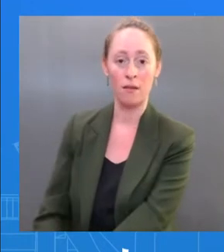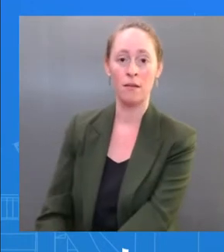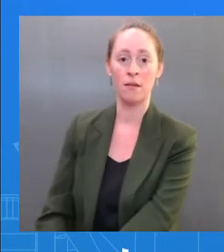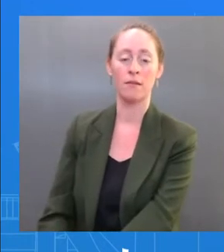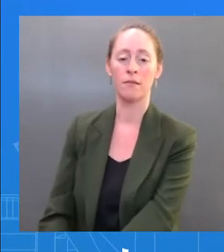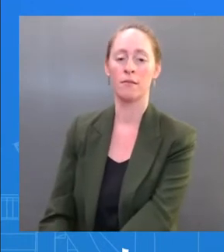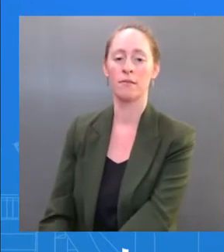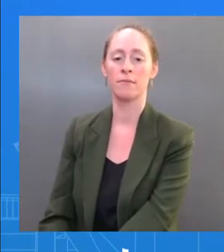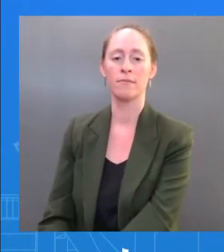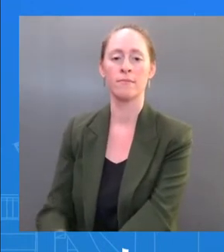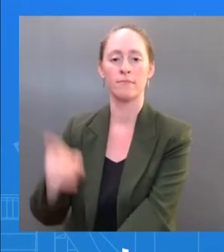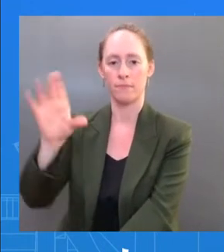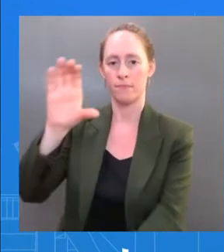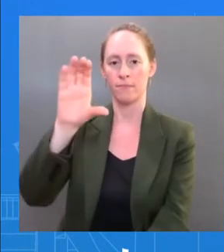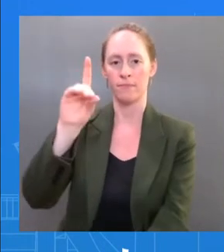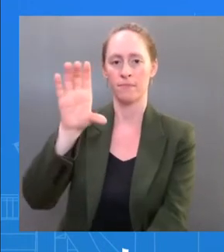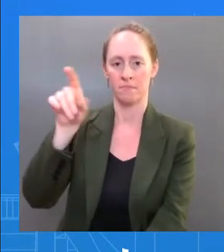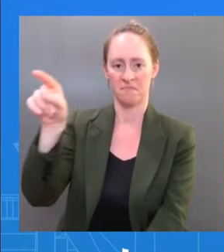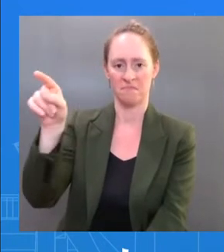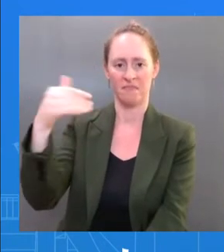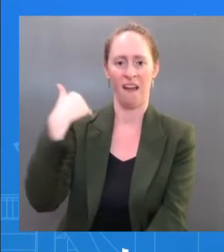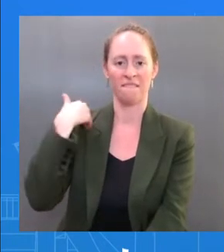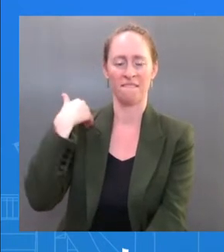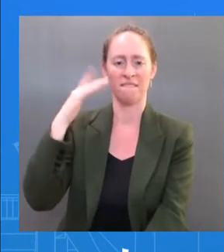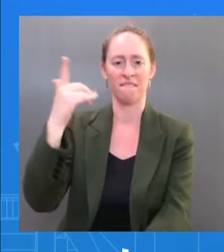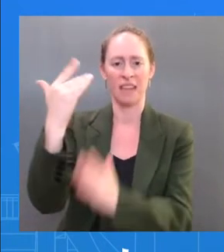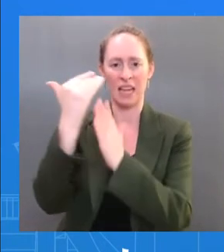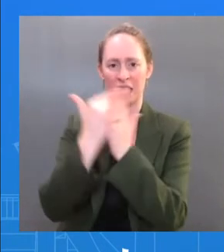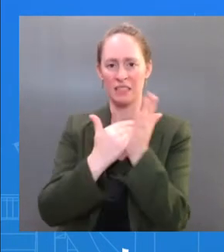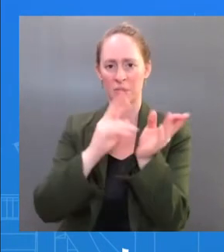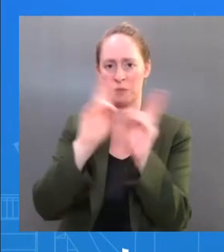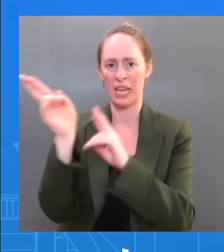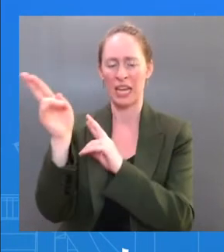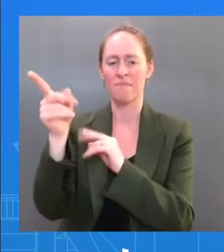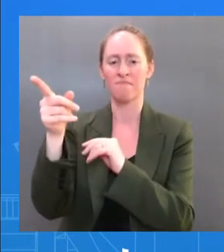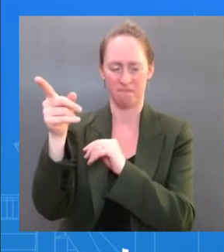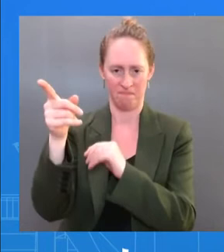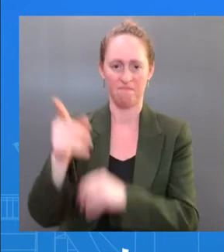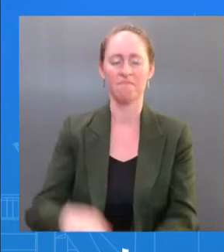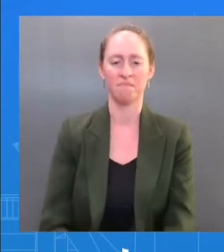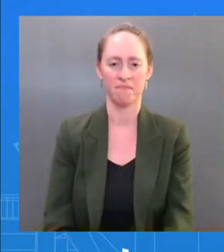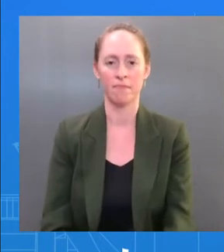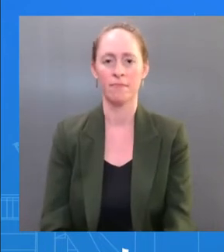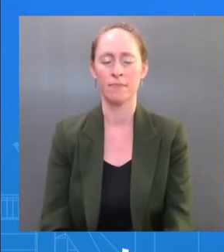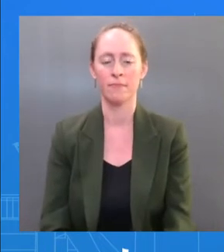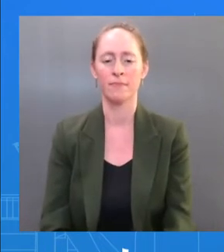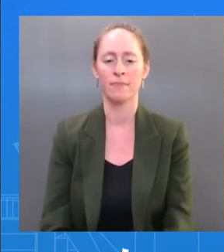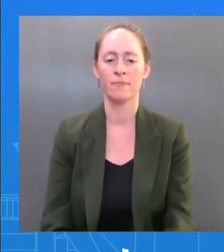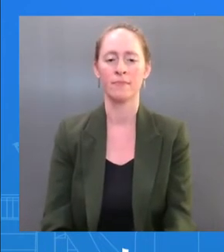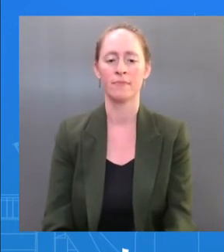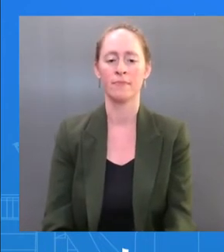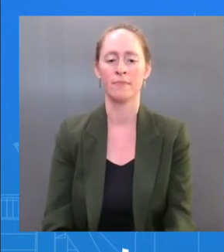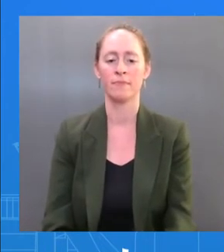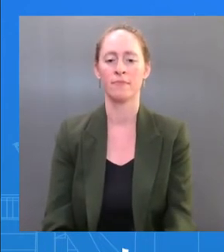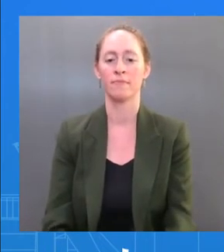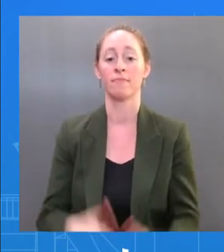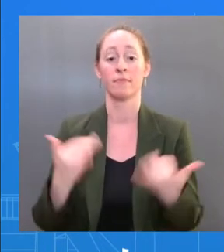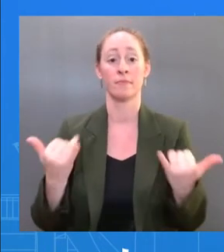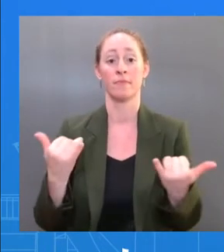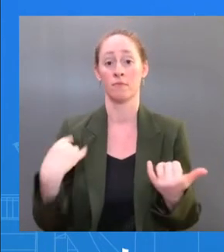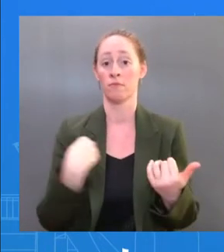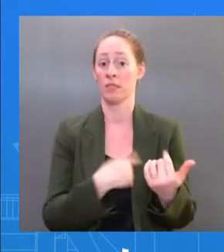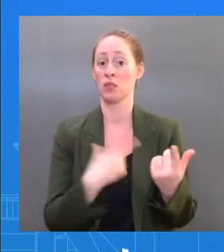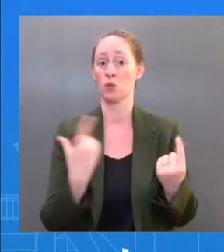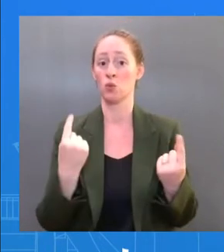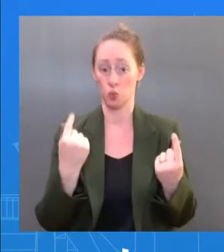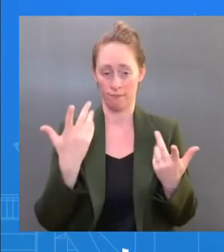Medical Unit is conducting right now a contact tracing, and they are contacting every single person who meets the